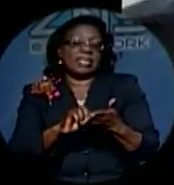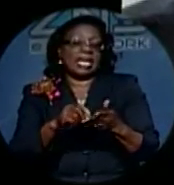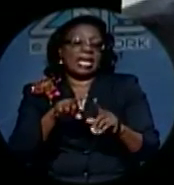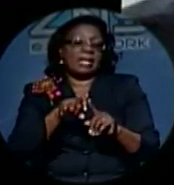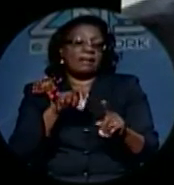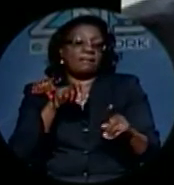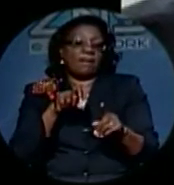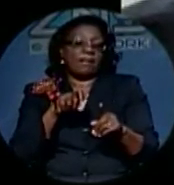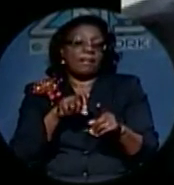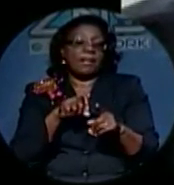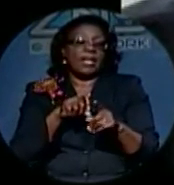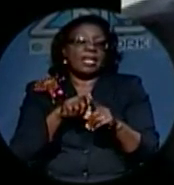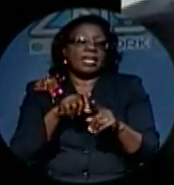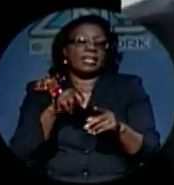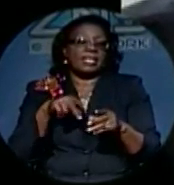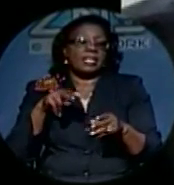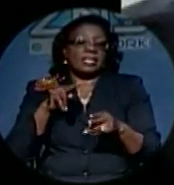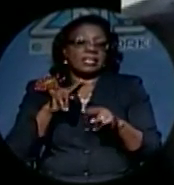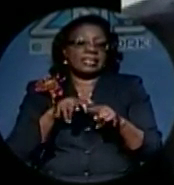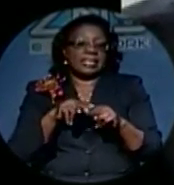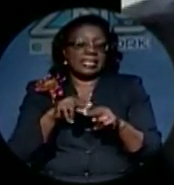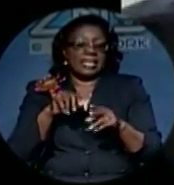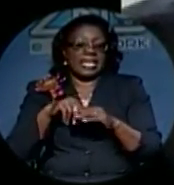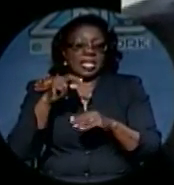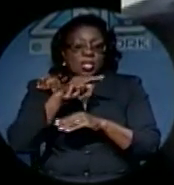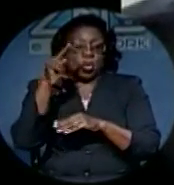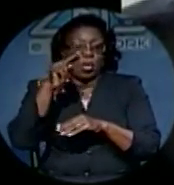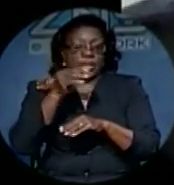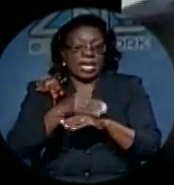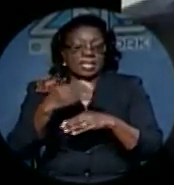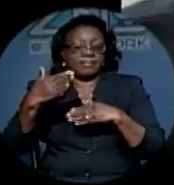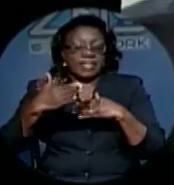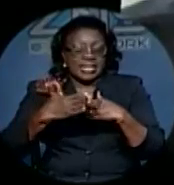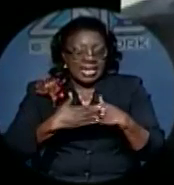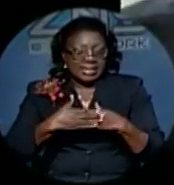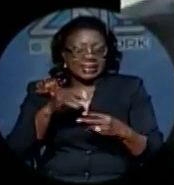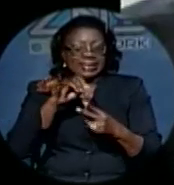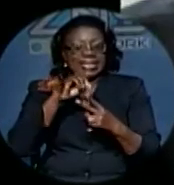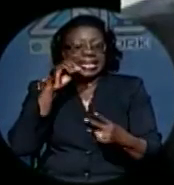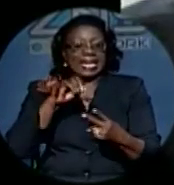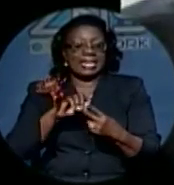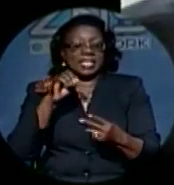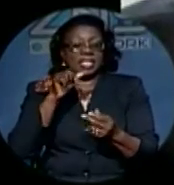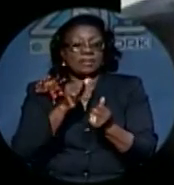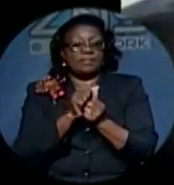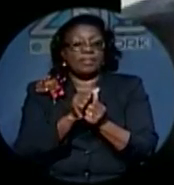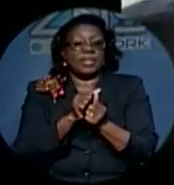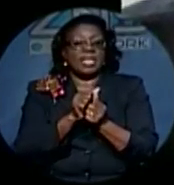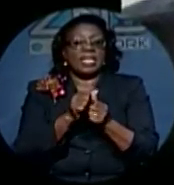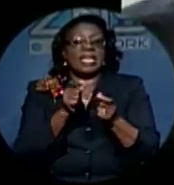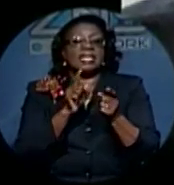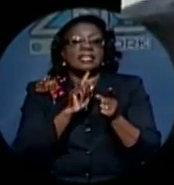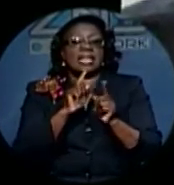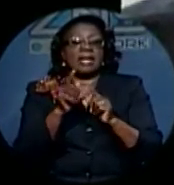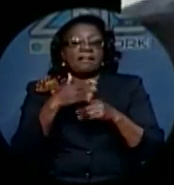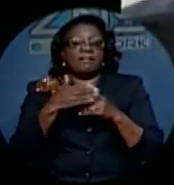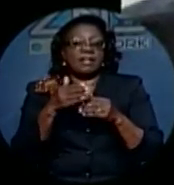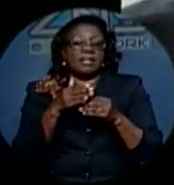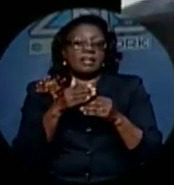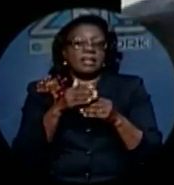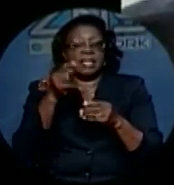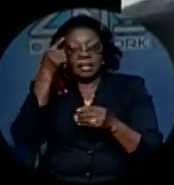prayerful deliberation and much consultation with constituents, colleagues, family and friends. Peete says he intends to